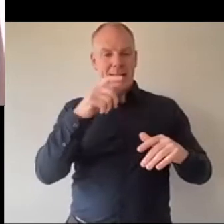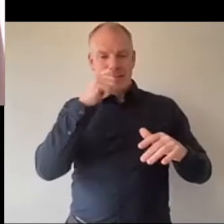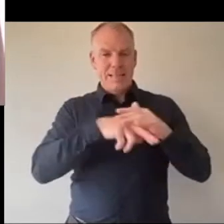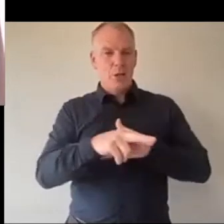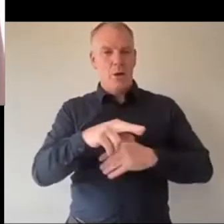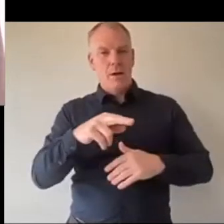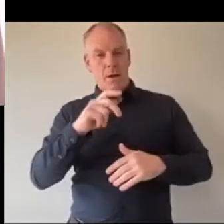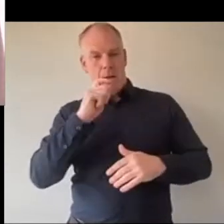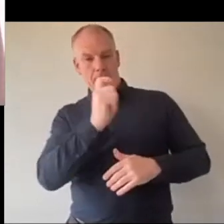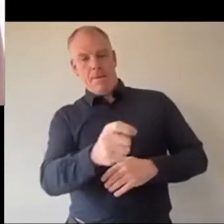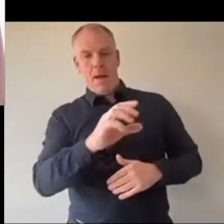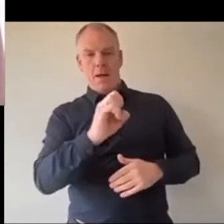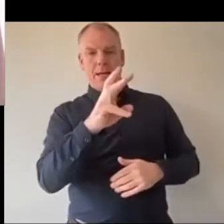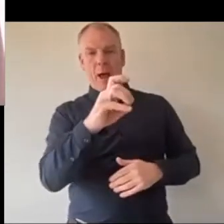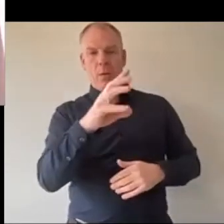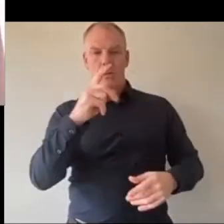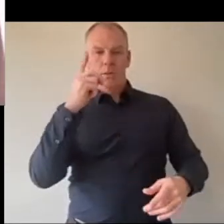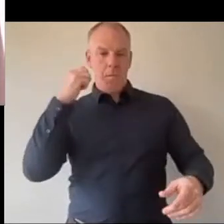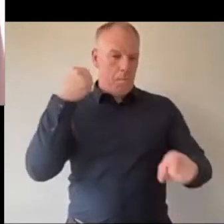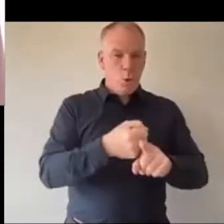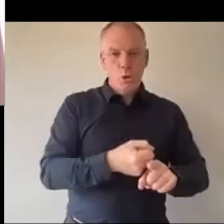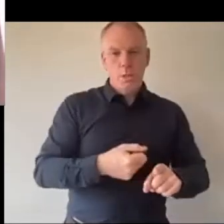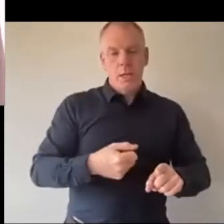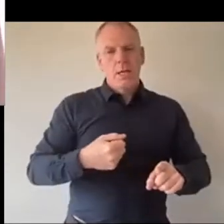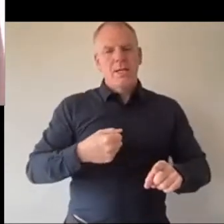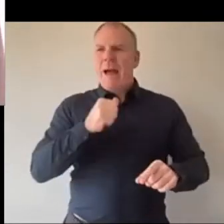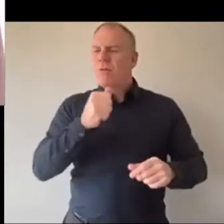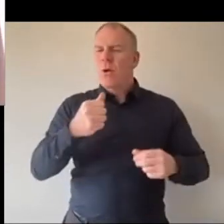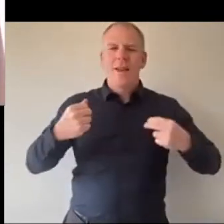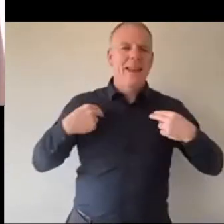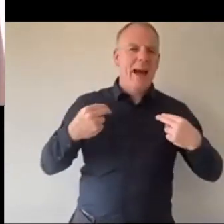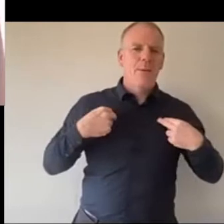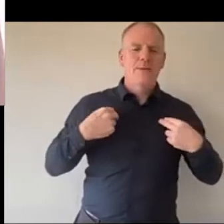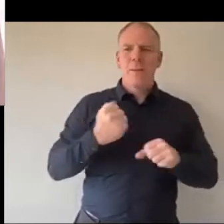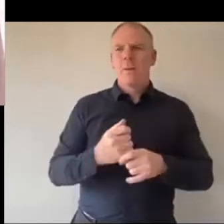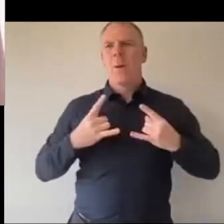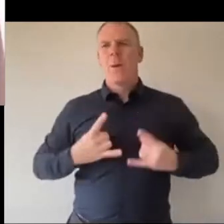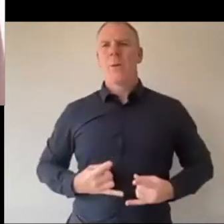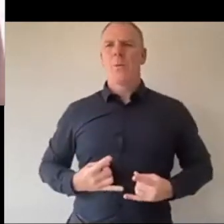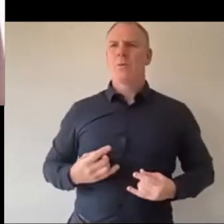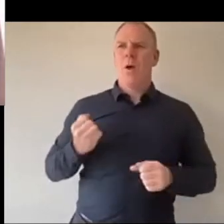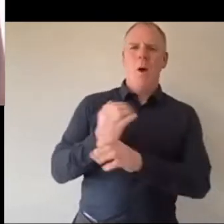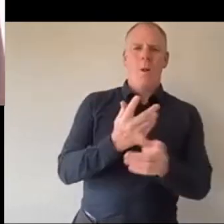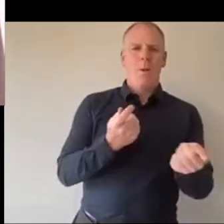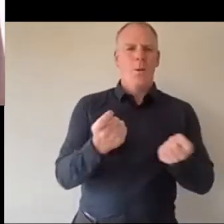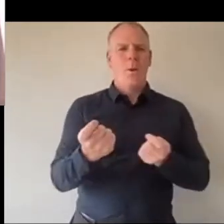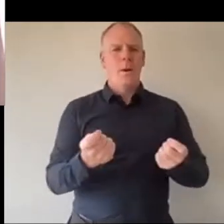had language to describe this human response that we all deal with and I used to think I had severe asthma because I couldn't breathe I